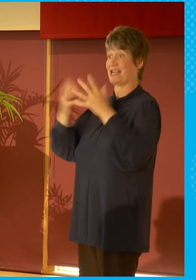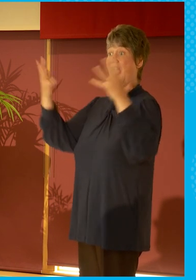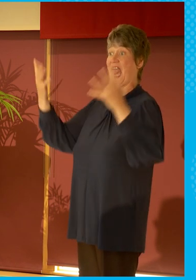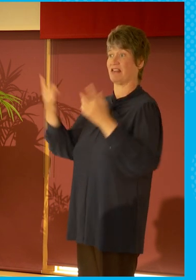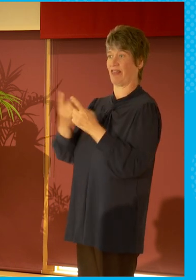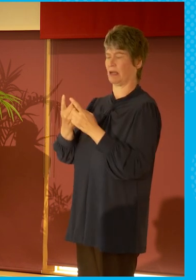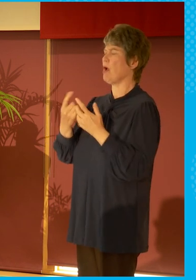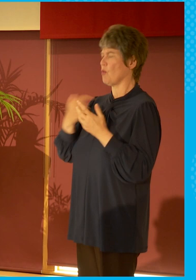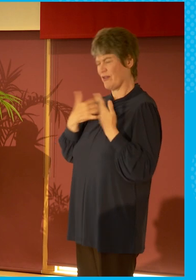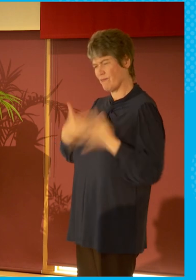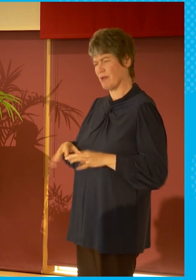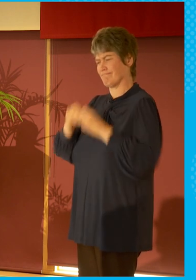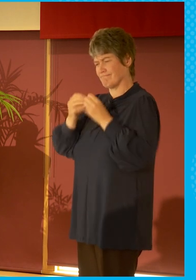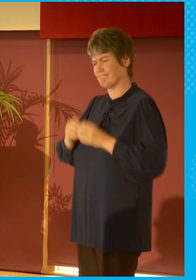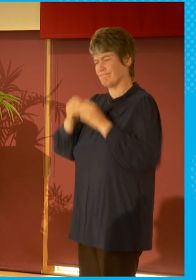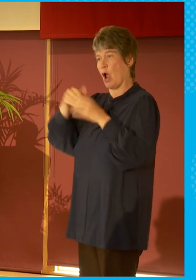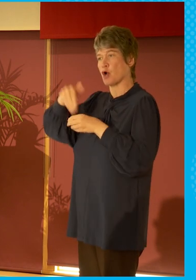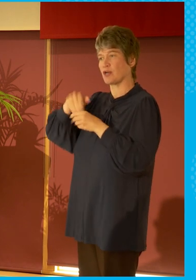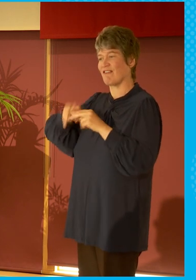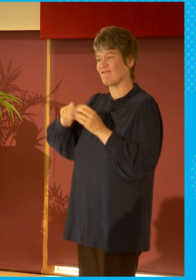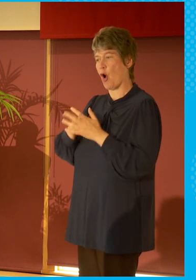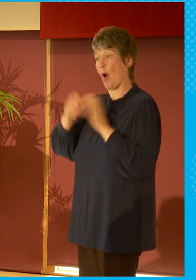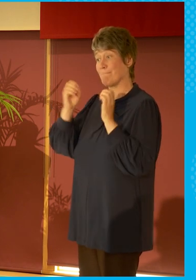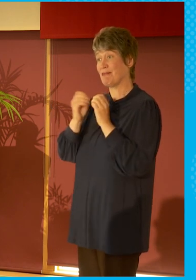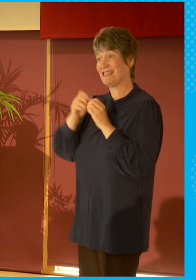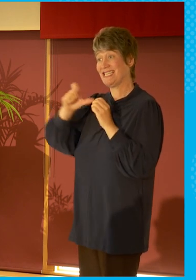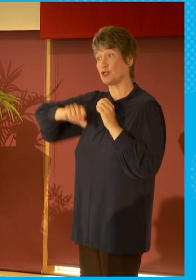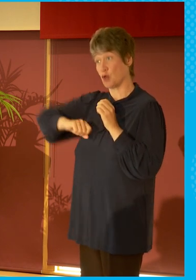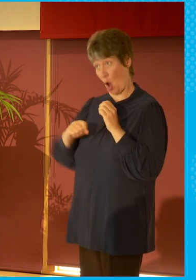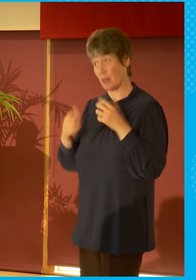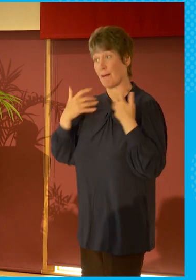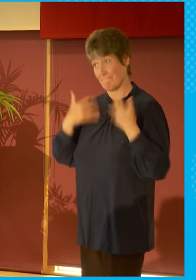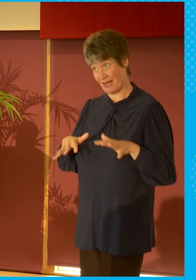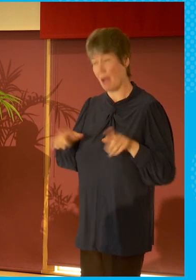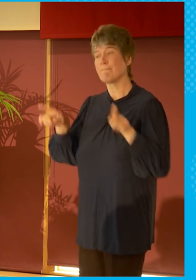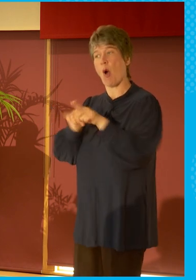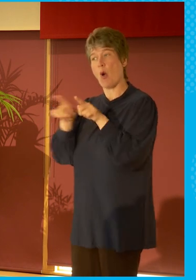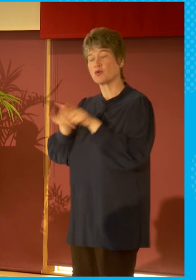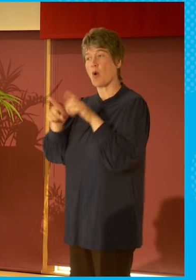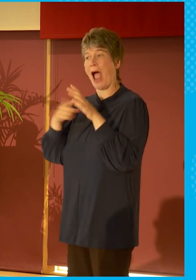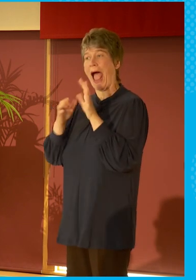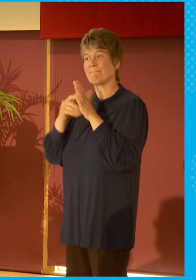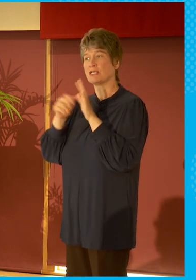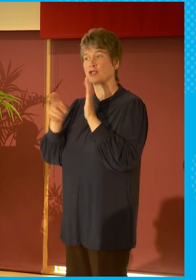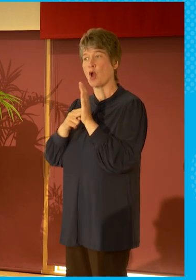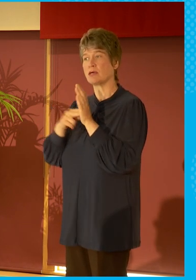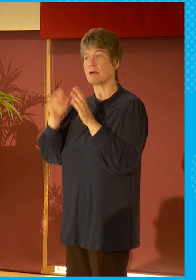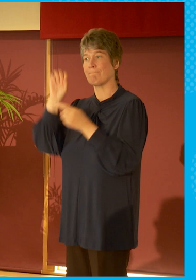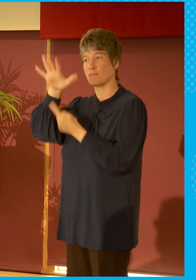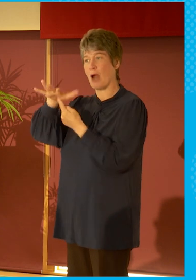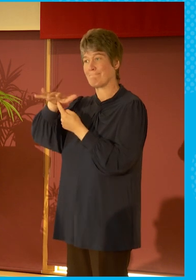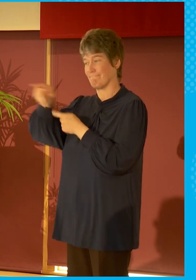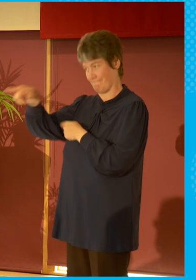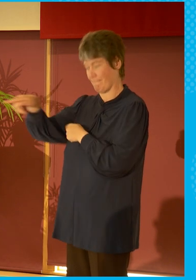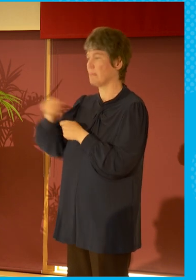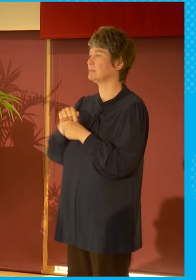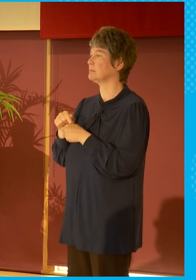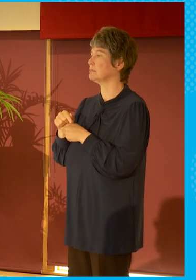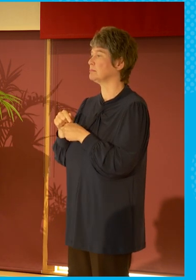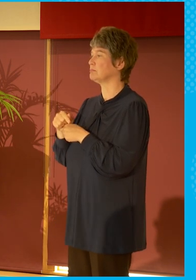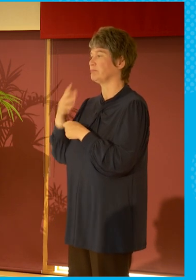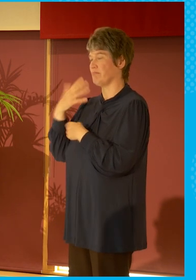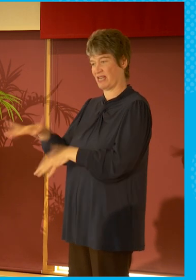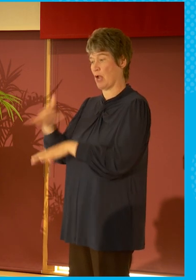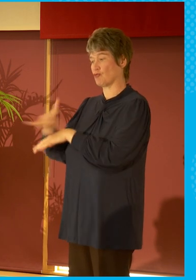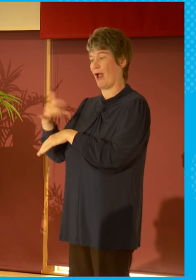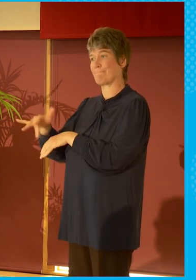produced content for BBC Scotland but most recently Amazon Prime, a drama documentary